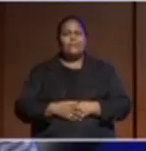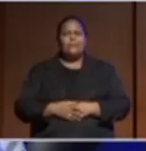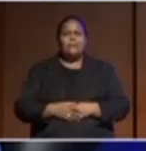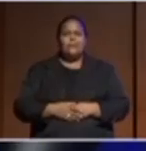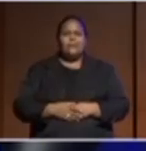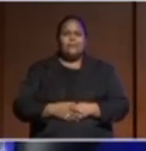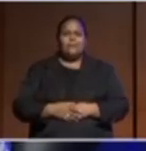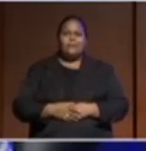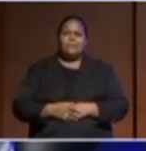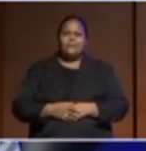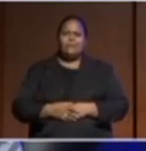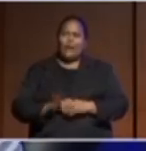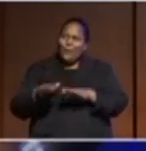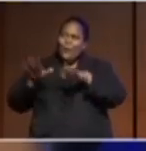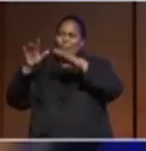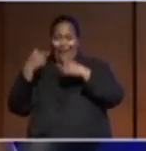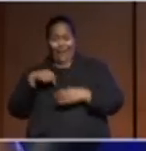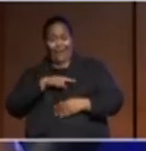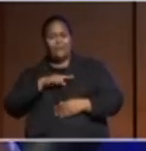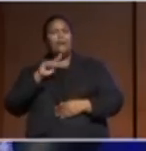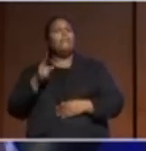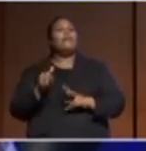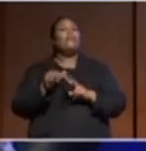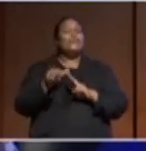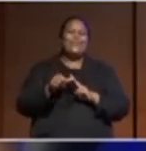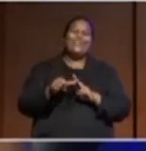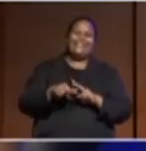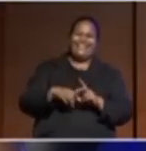credit, but you also take the other stuff.